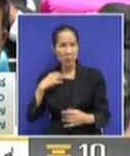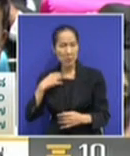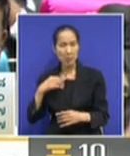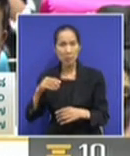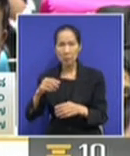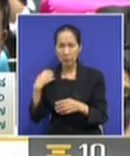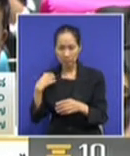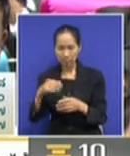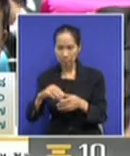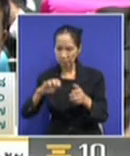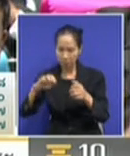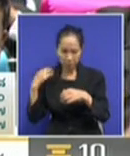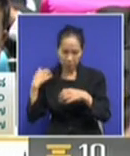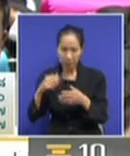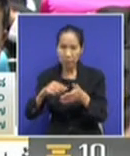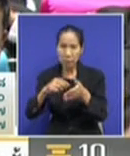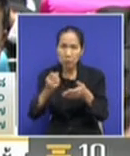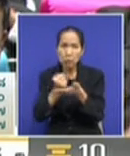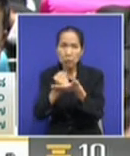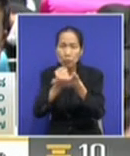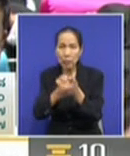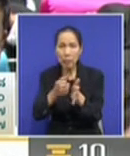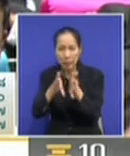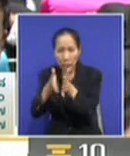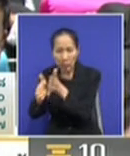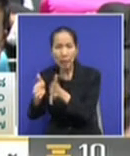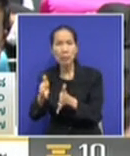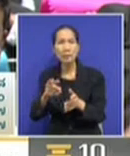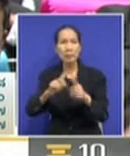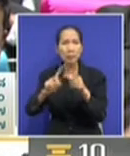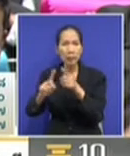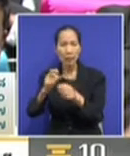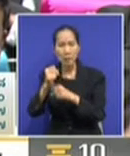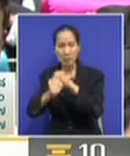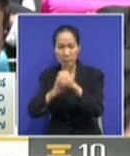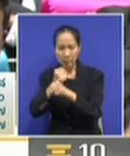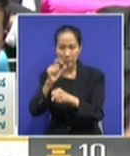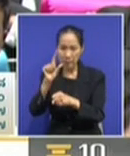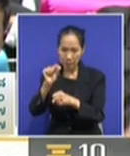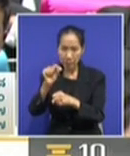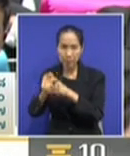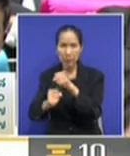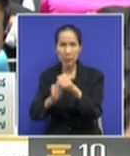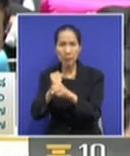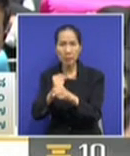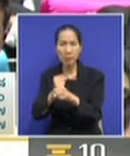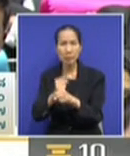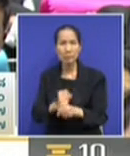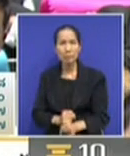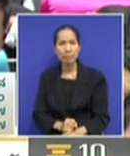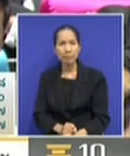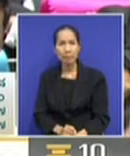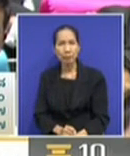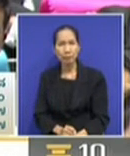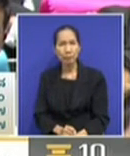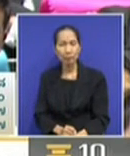countering balance debate in a way. And at some point, Senators also stood up to present the case, why it's important